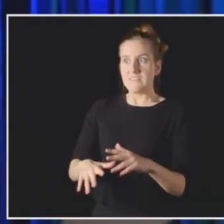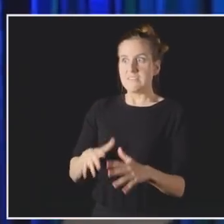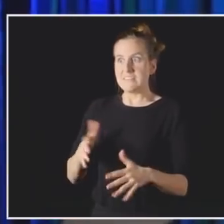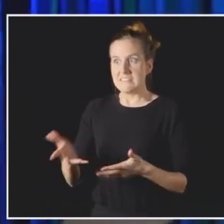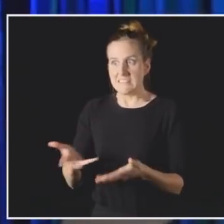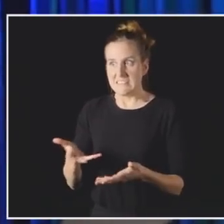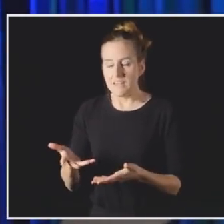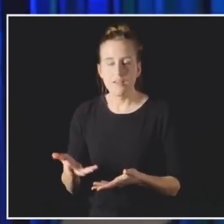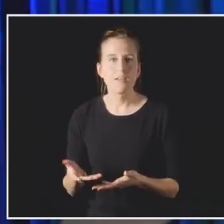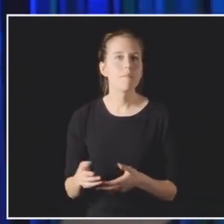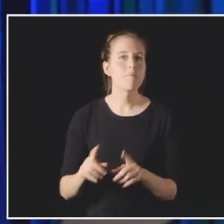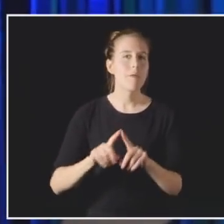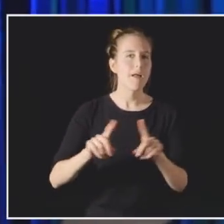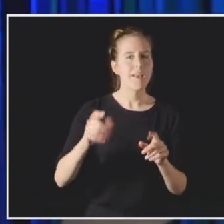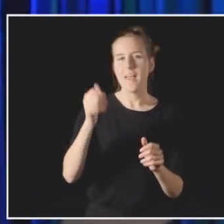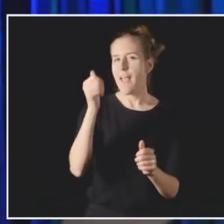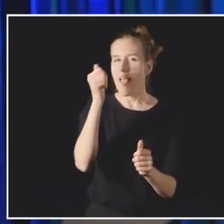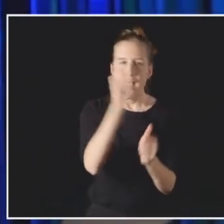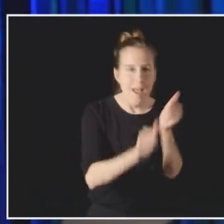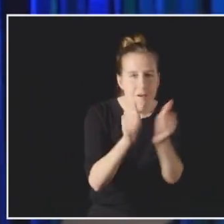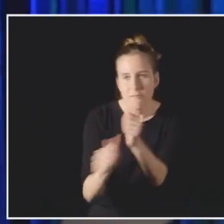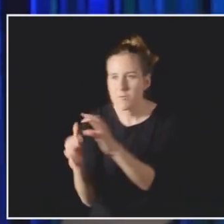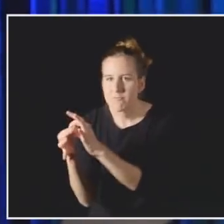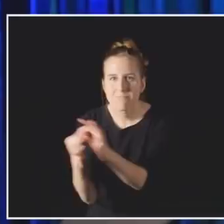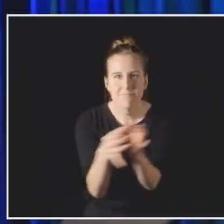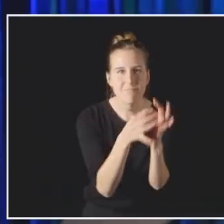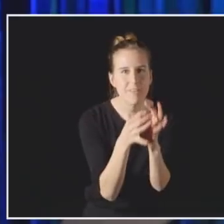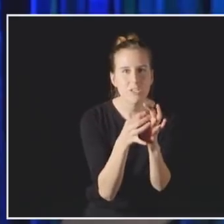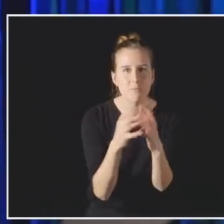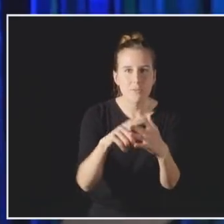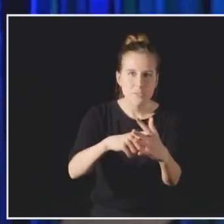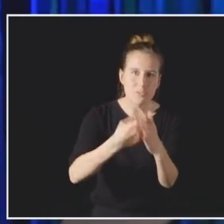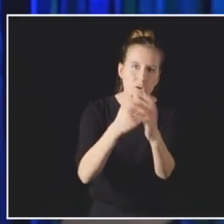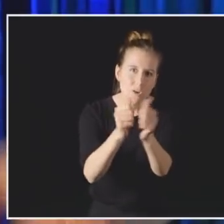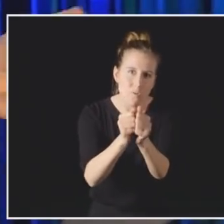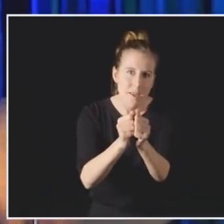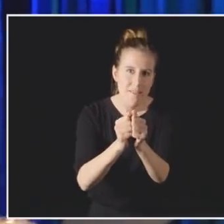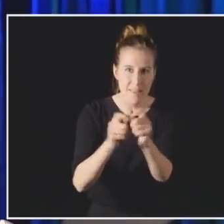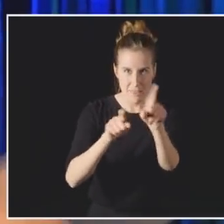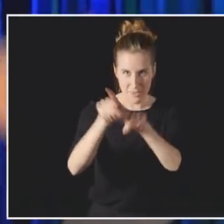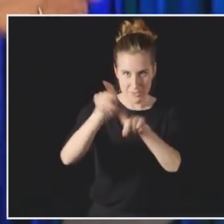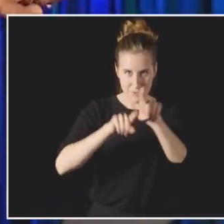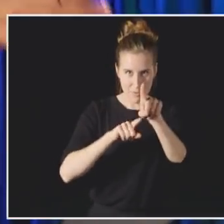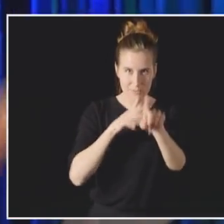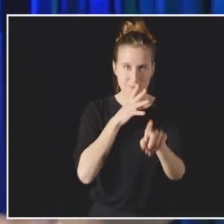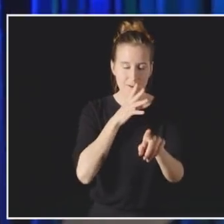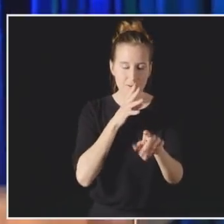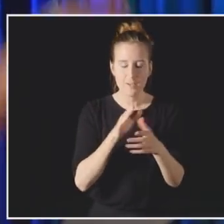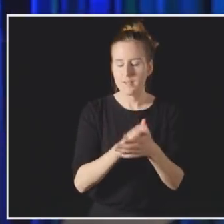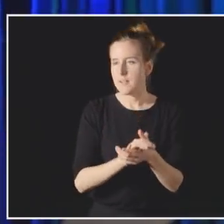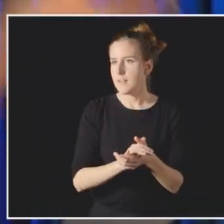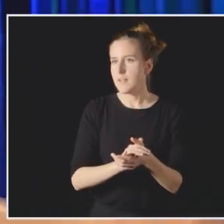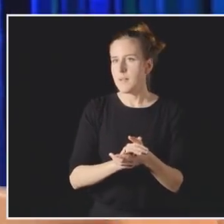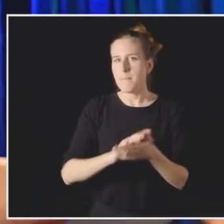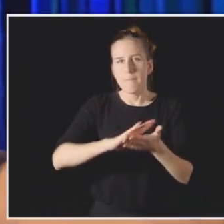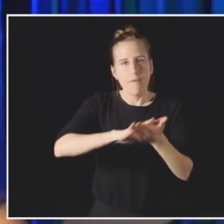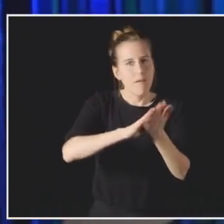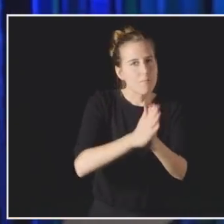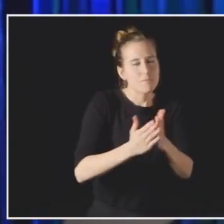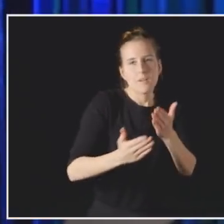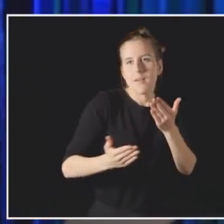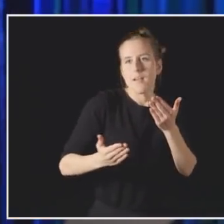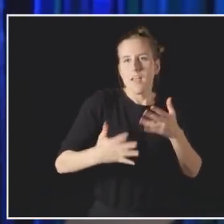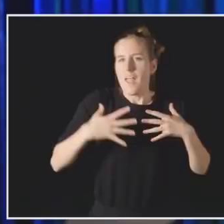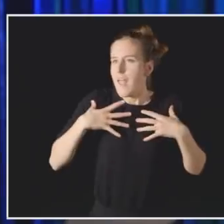single relationship I've ever started with this conversation has been so much healthier.